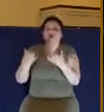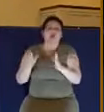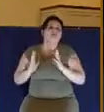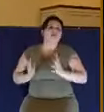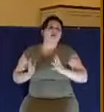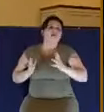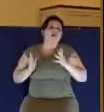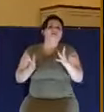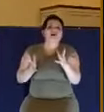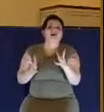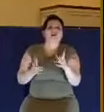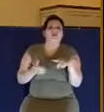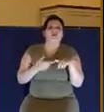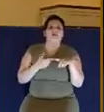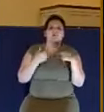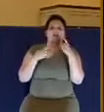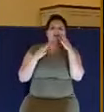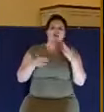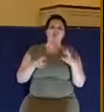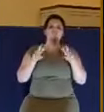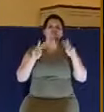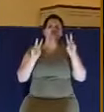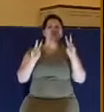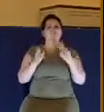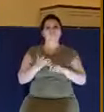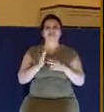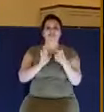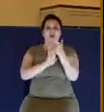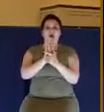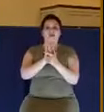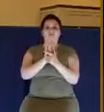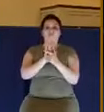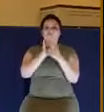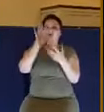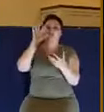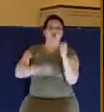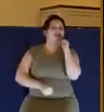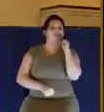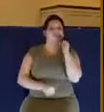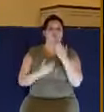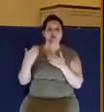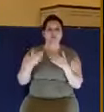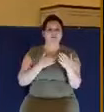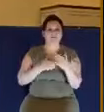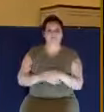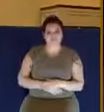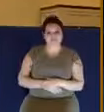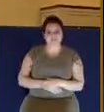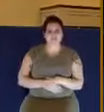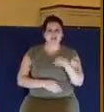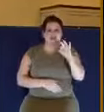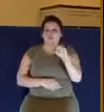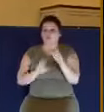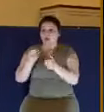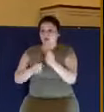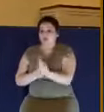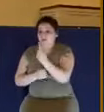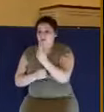that, you've broken all the law. Because the law is like ten links on a chain. You break one, you break them all.